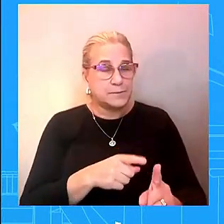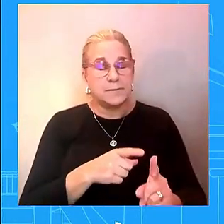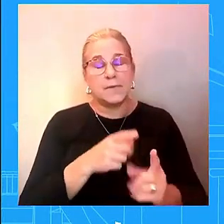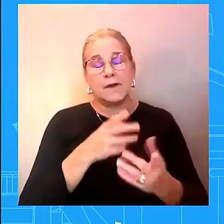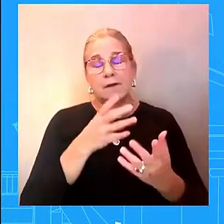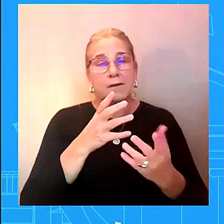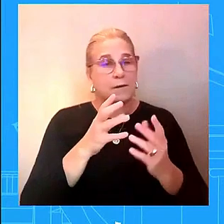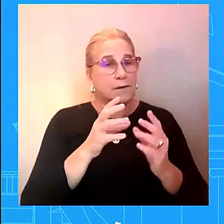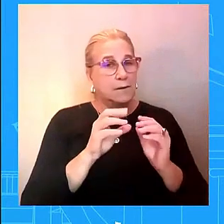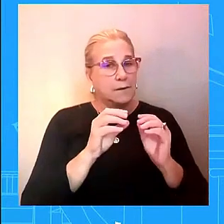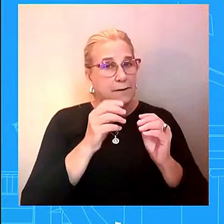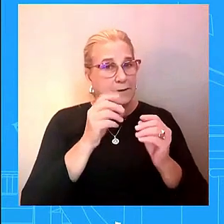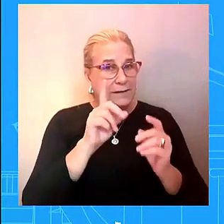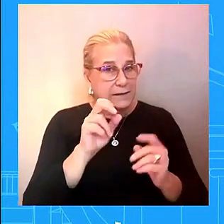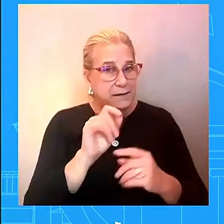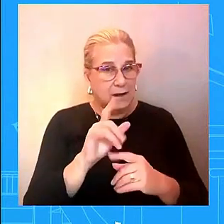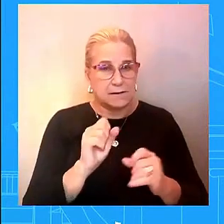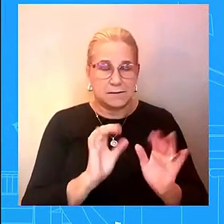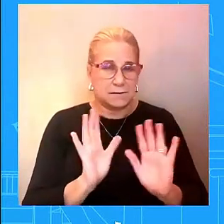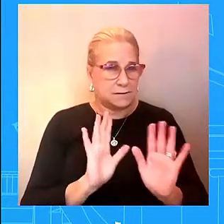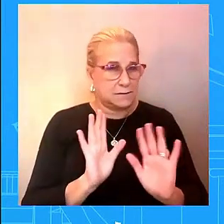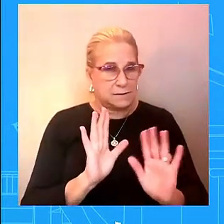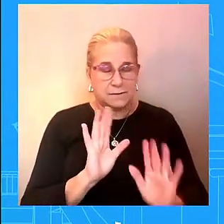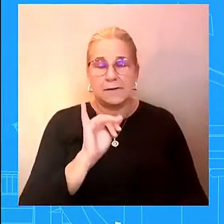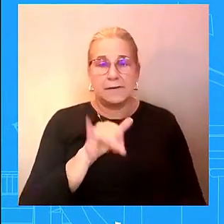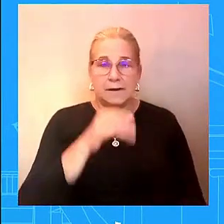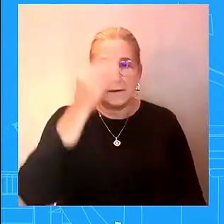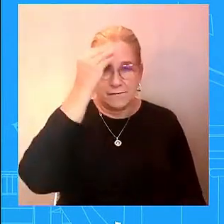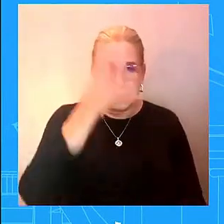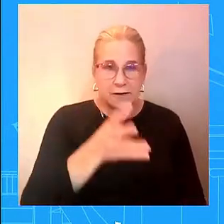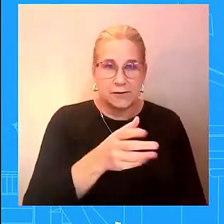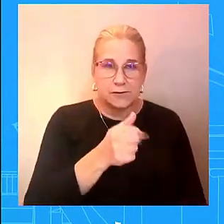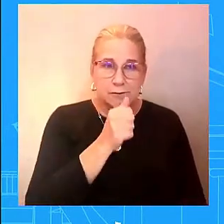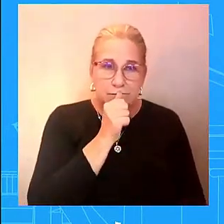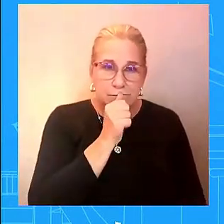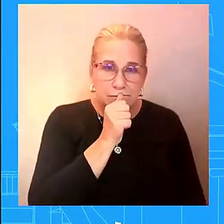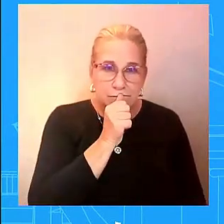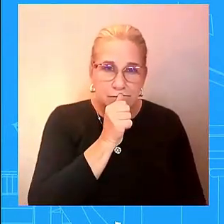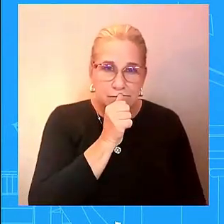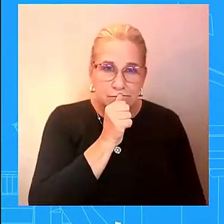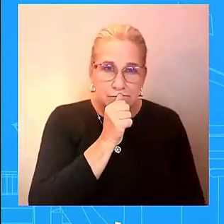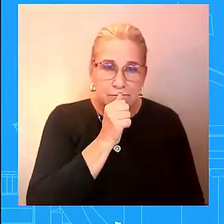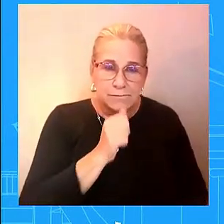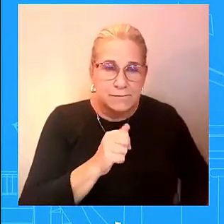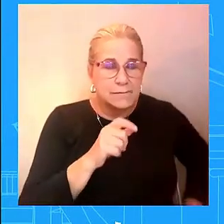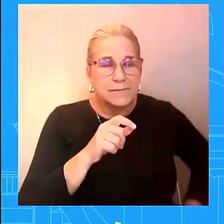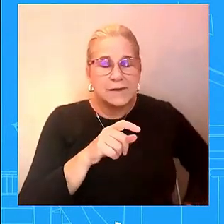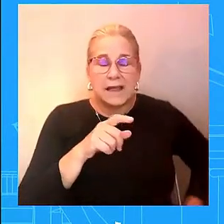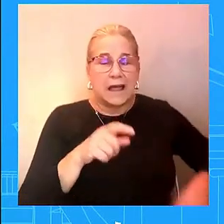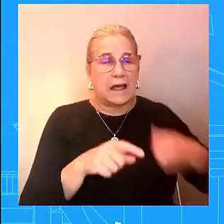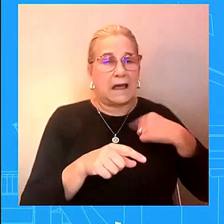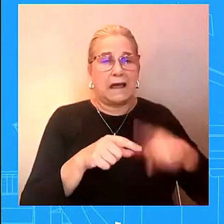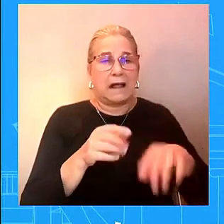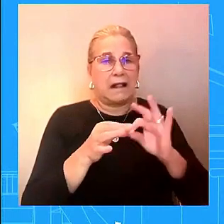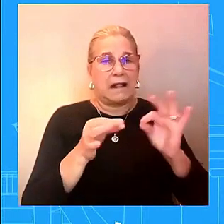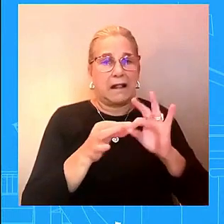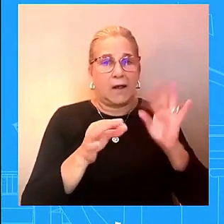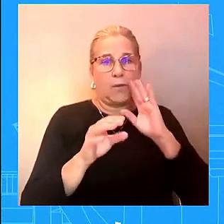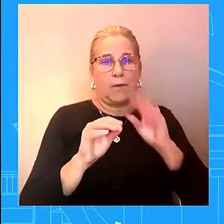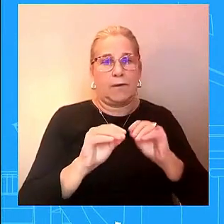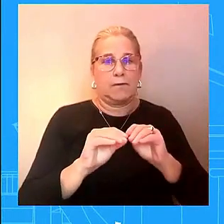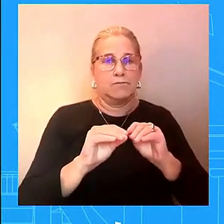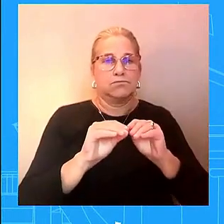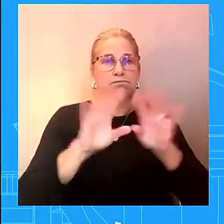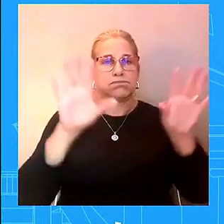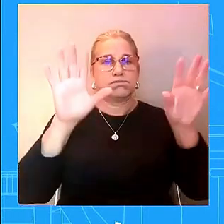that is leaked and that is out there in a public domain of course we are concerned of course but they can speak to their you know their